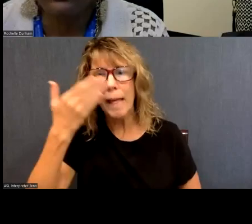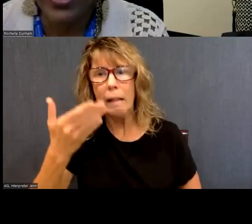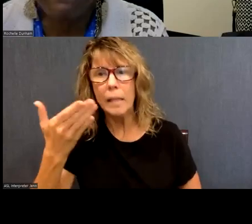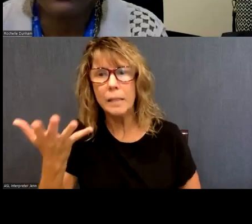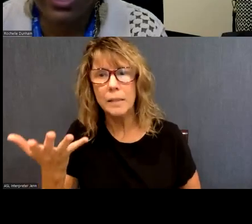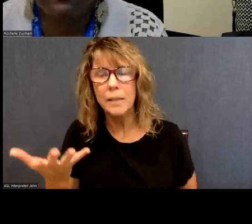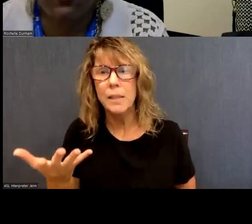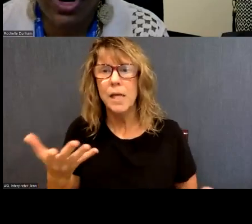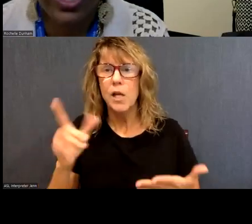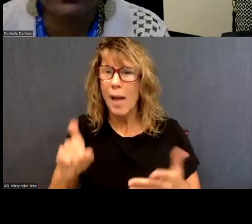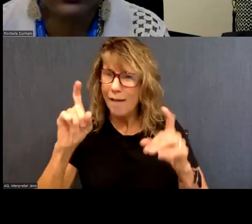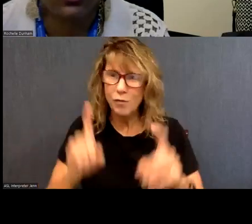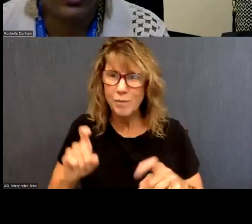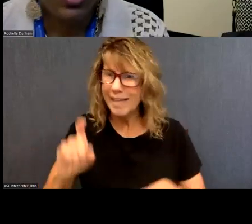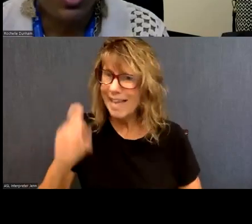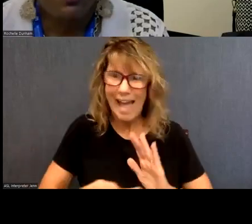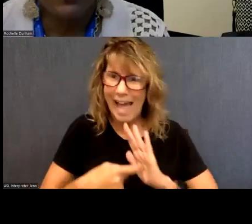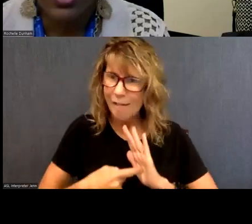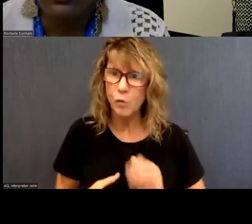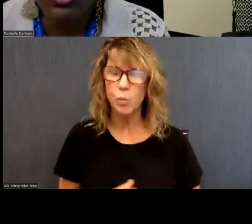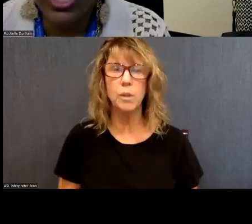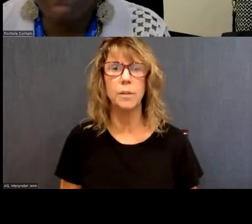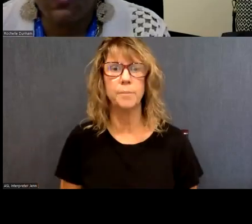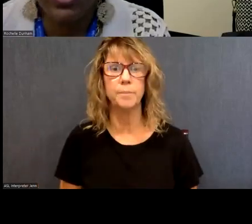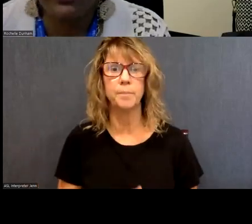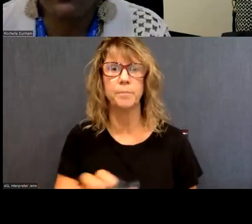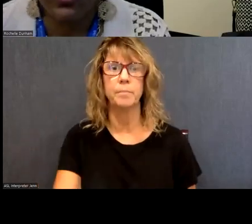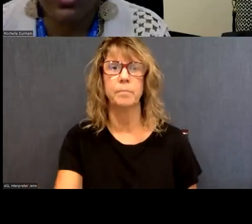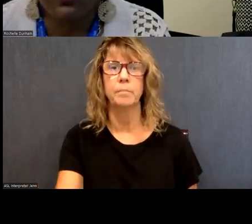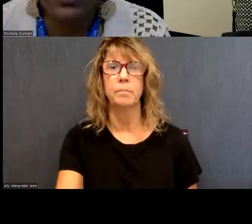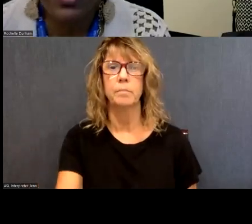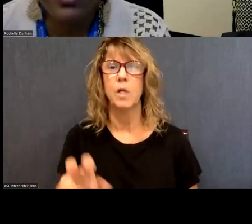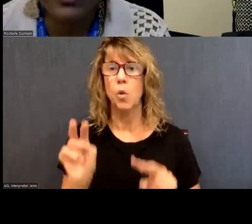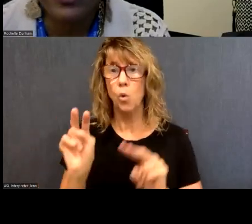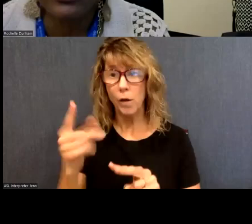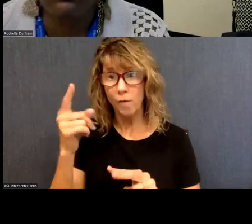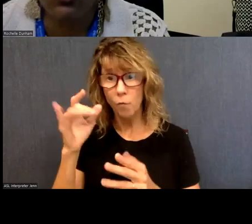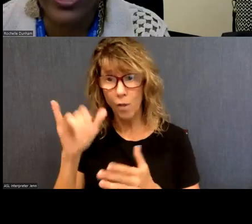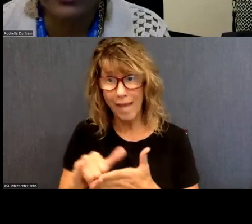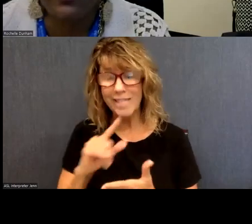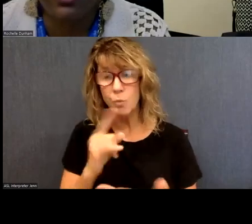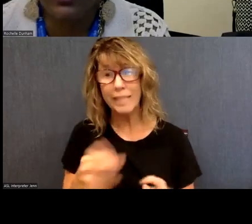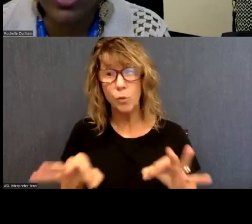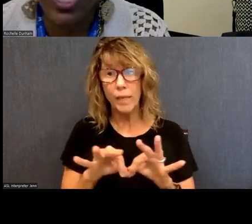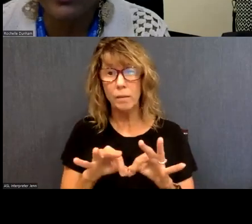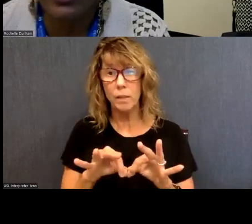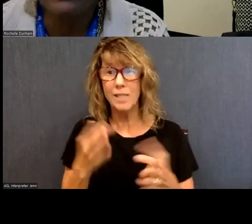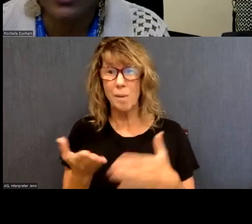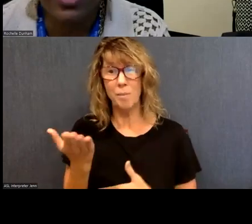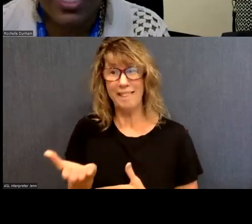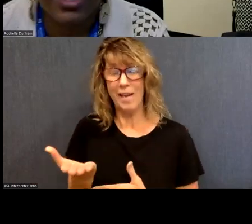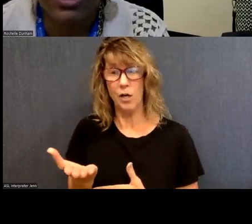And so you have to test for it. And so, um, looking for it is critical because it is more likely there than